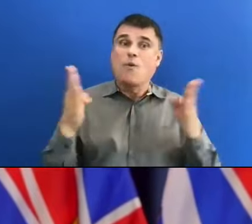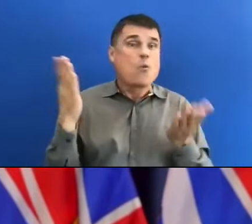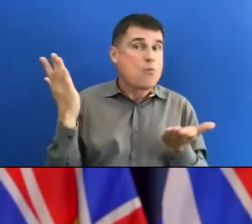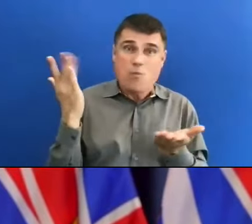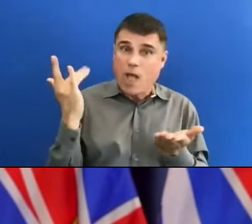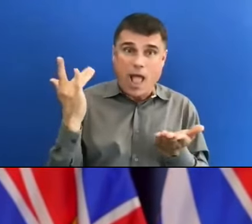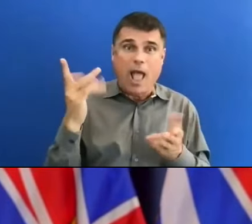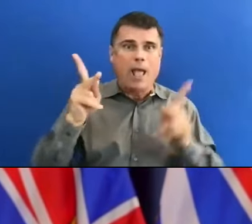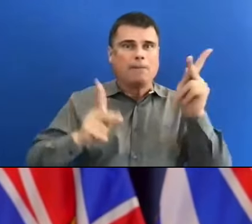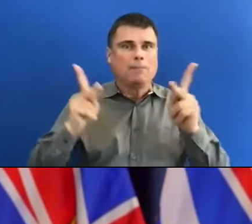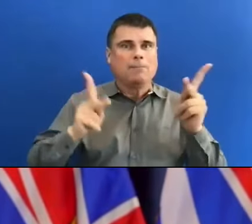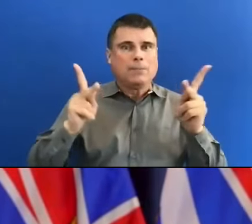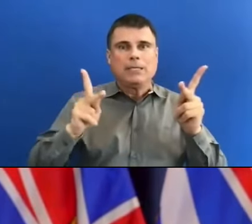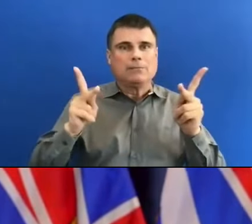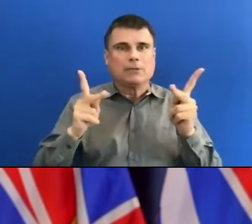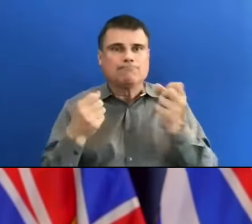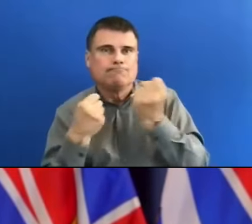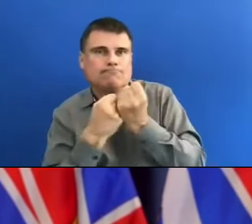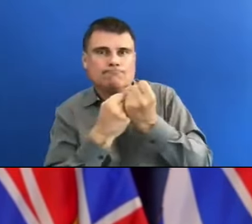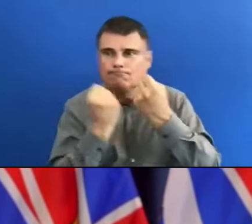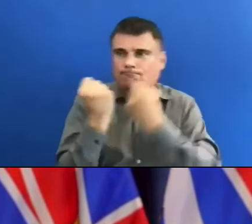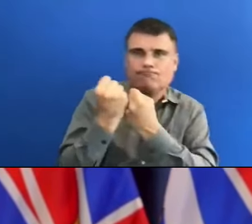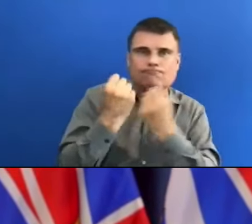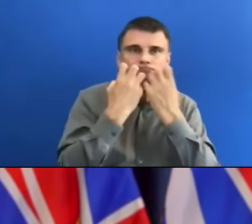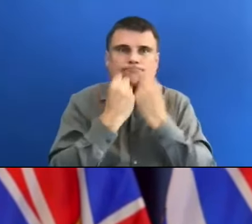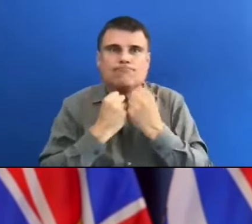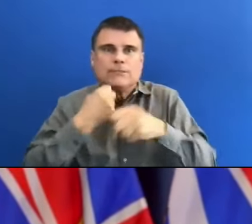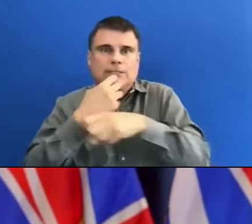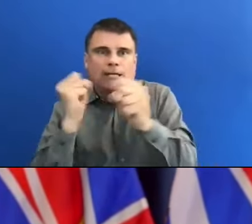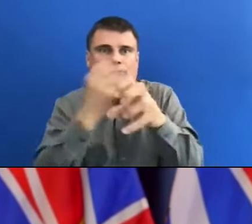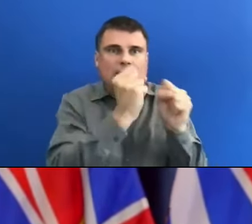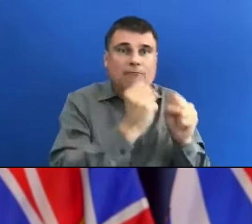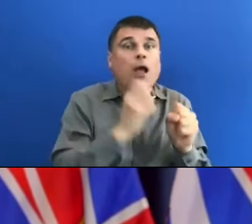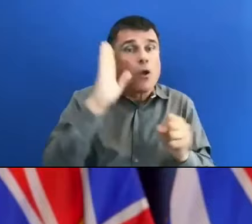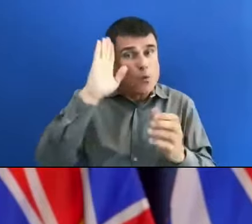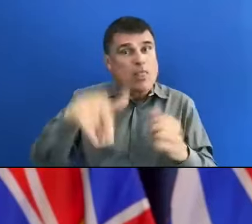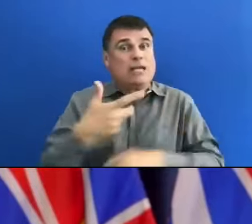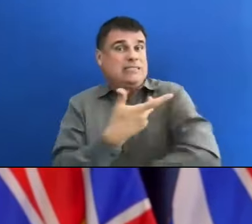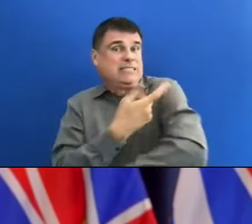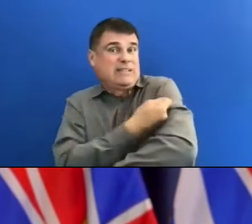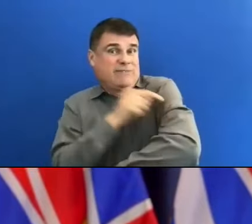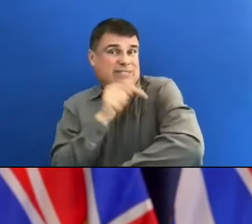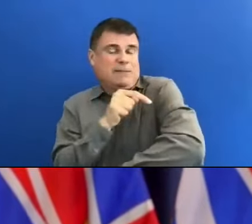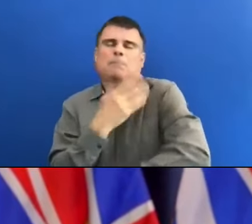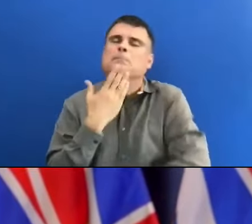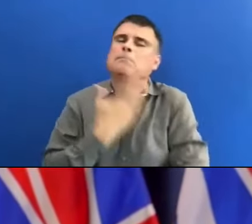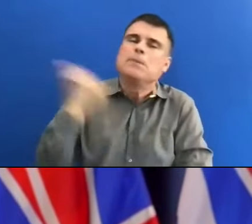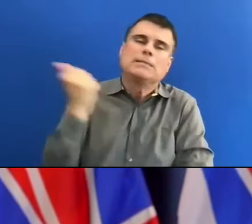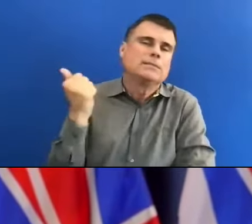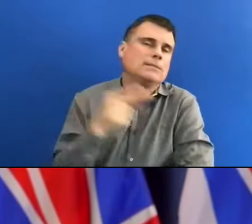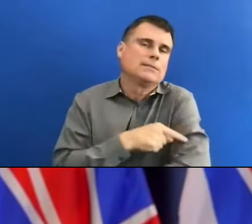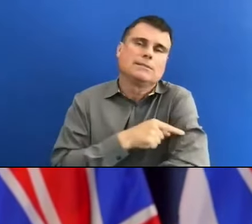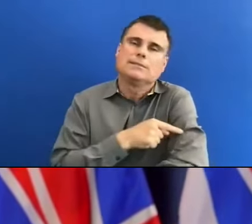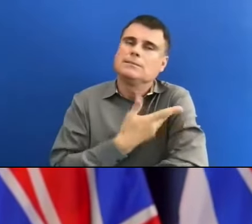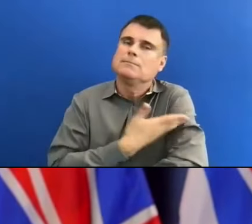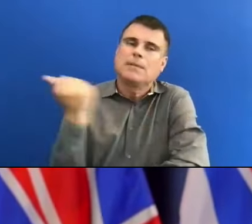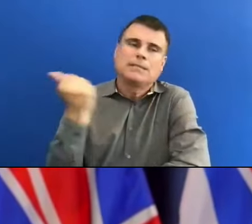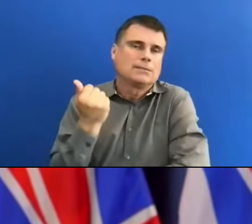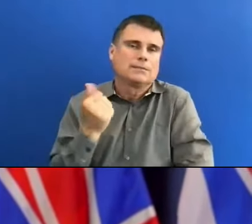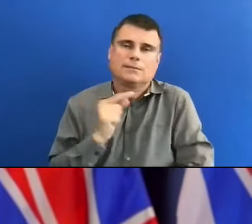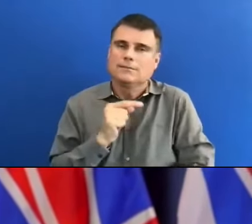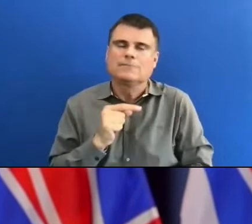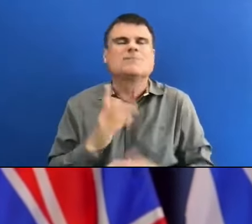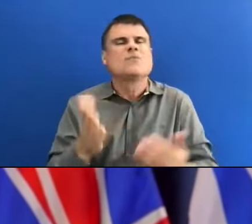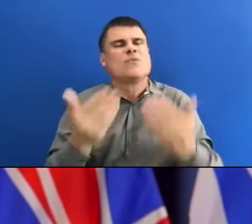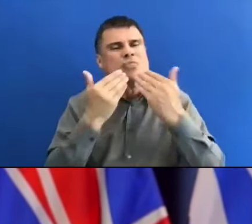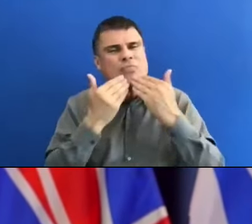We know that getting vaccination is the best thing we can do right now. And I want to thank everyone for stepping up and doing